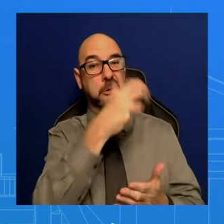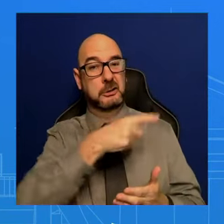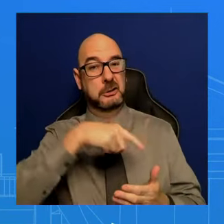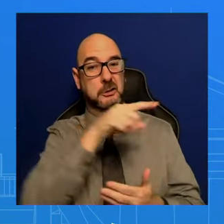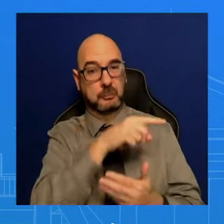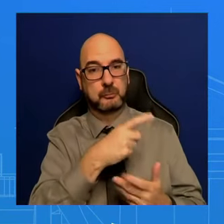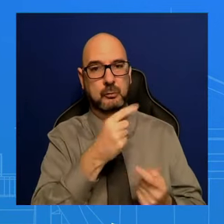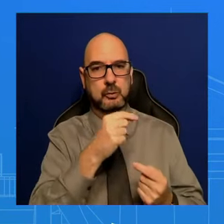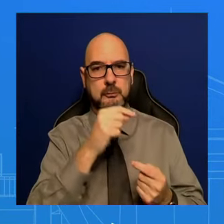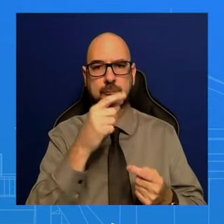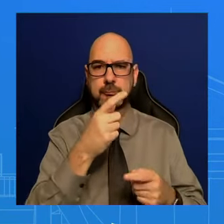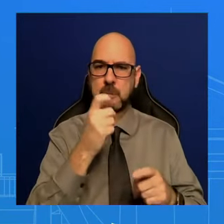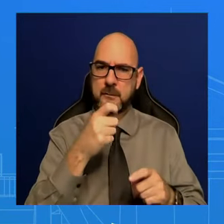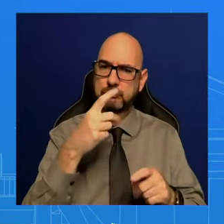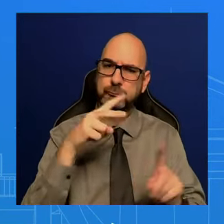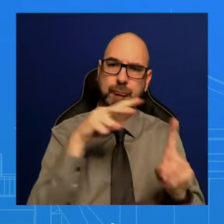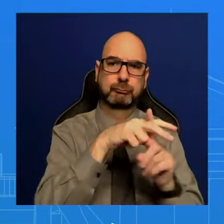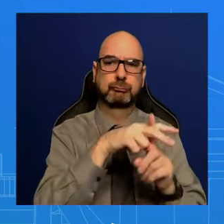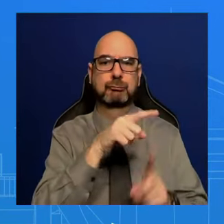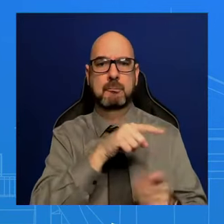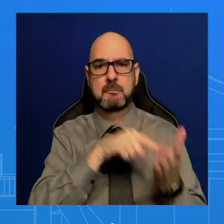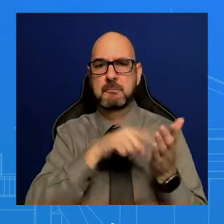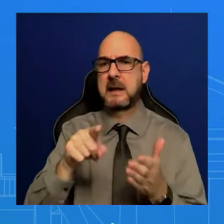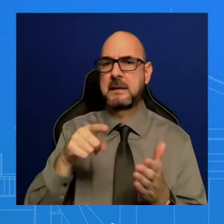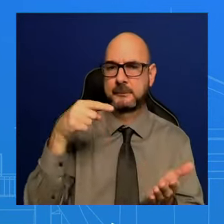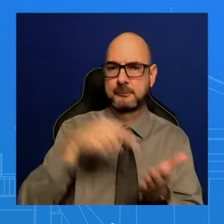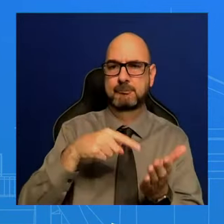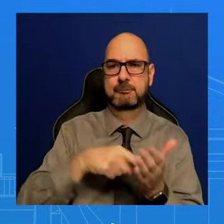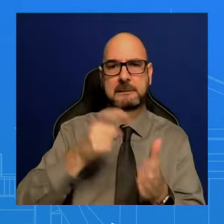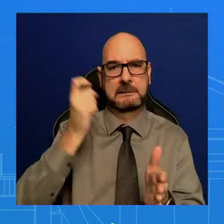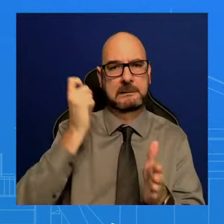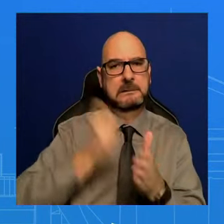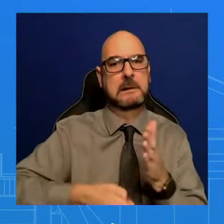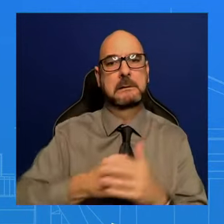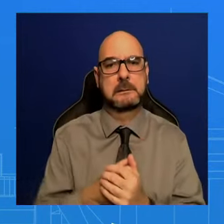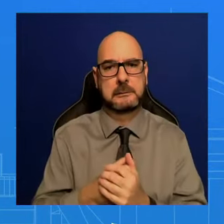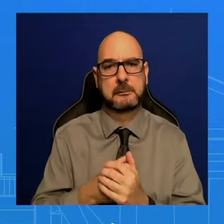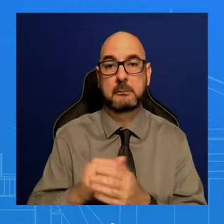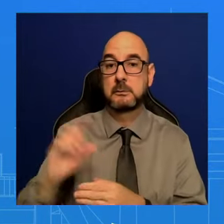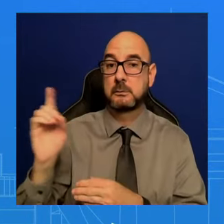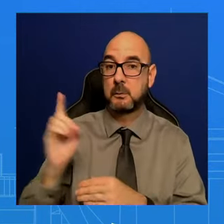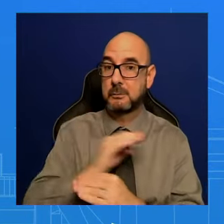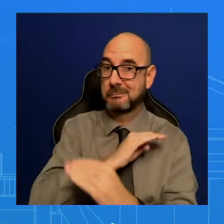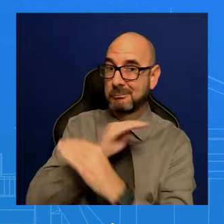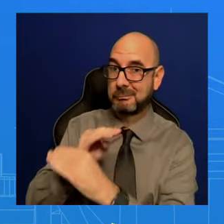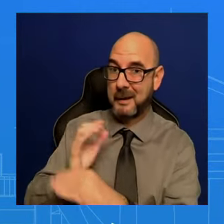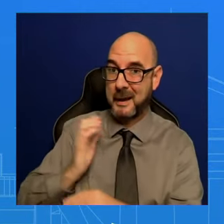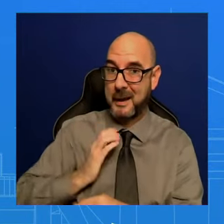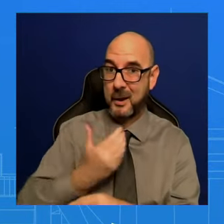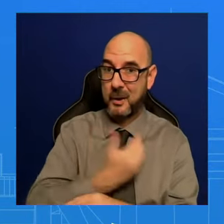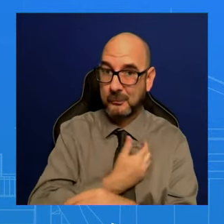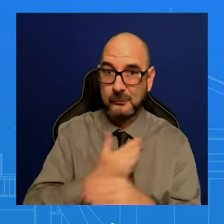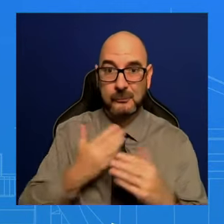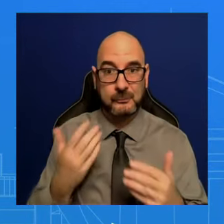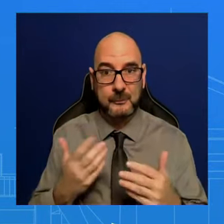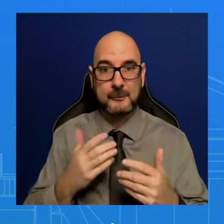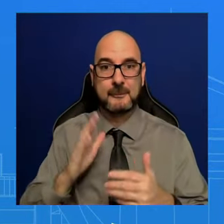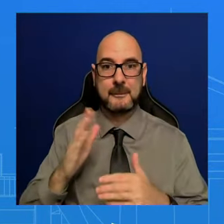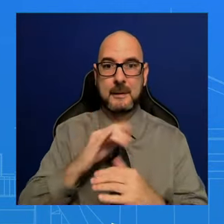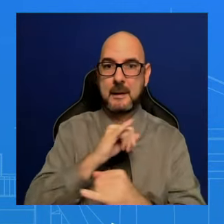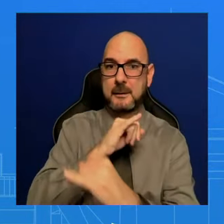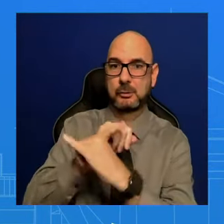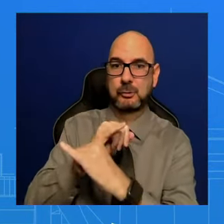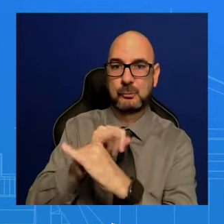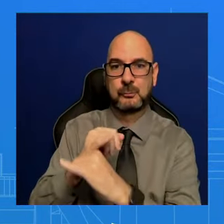democracy and protecting our democratic institutions, protecting women's reproductive health in the face of relentless attacks